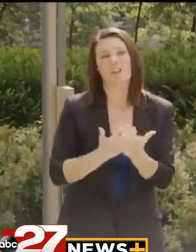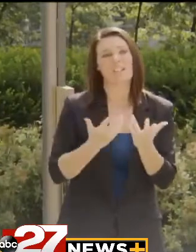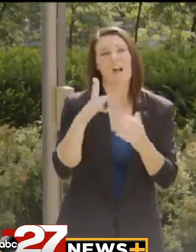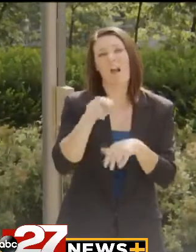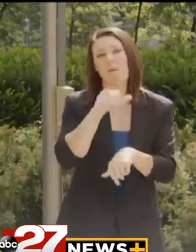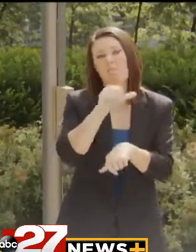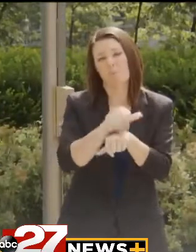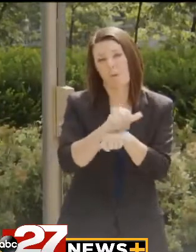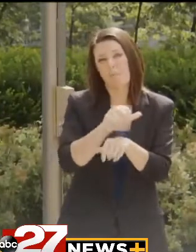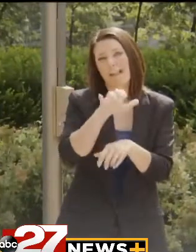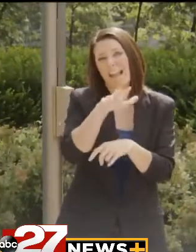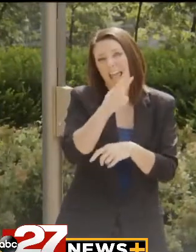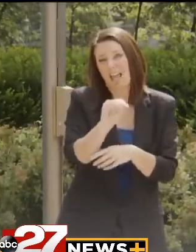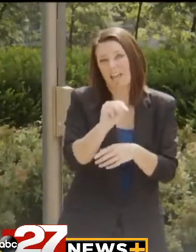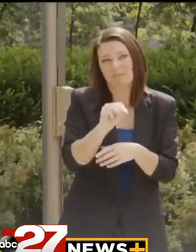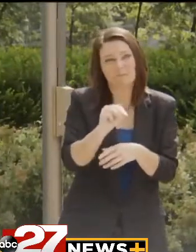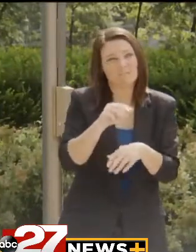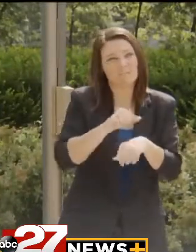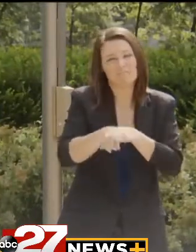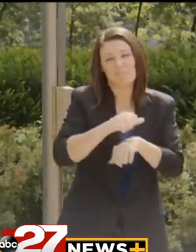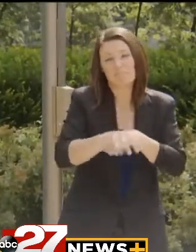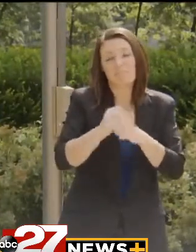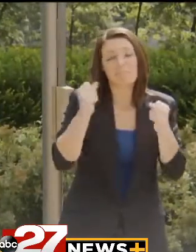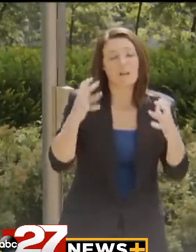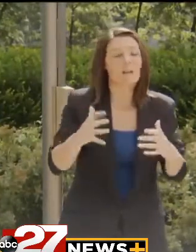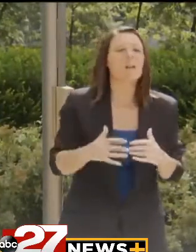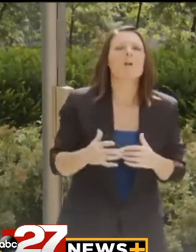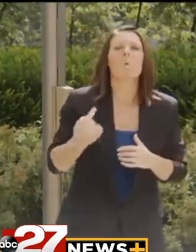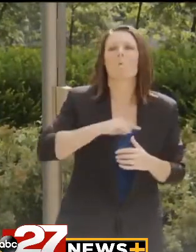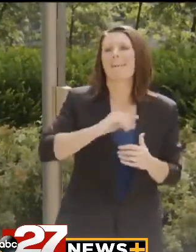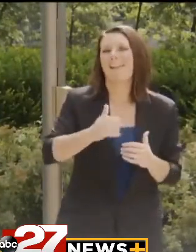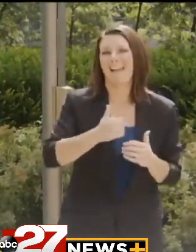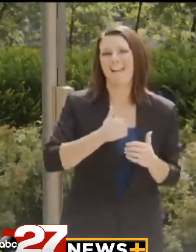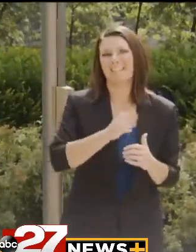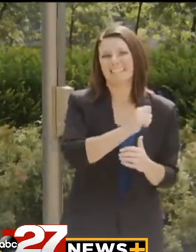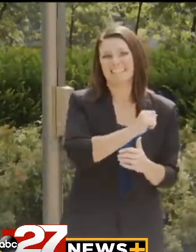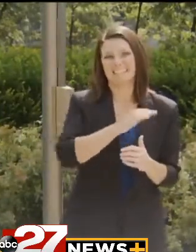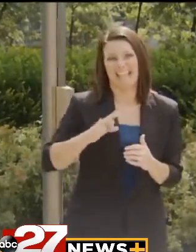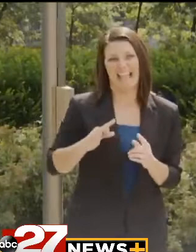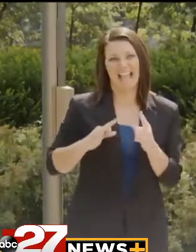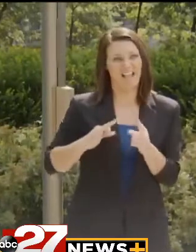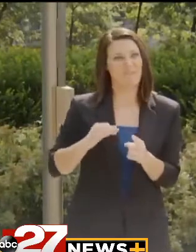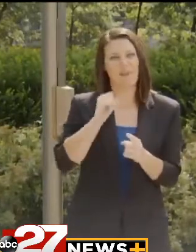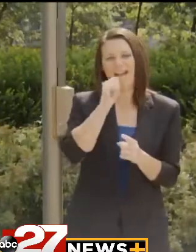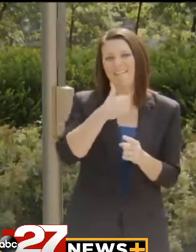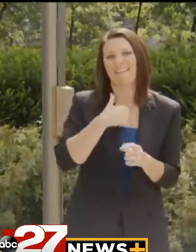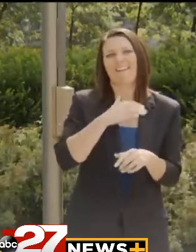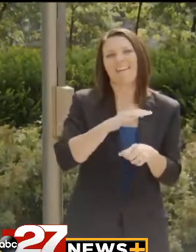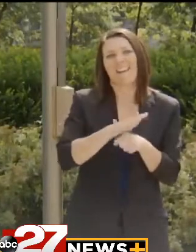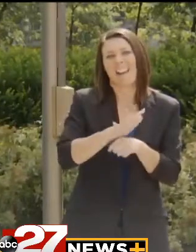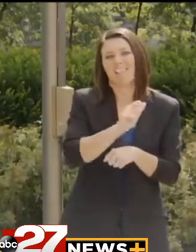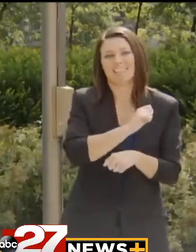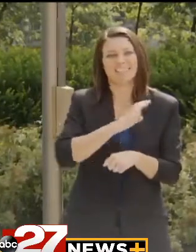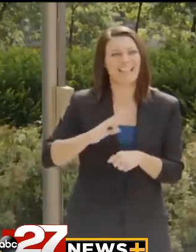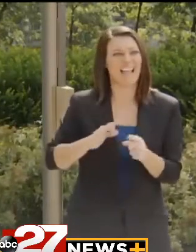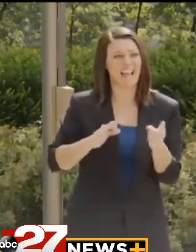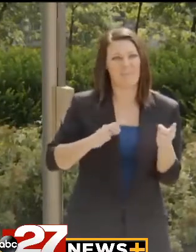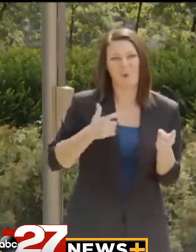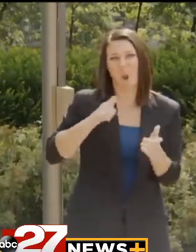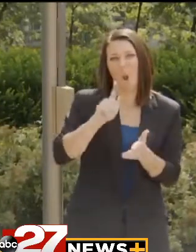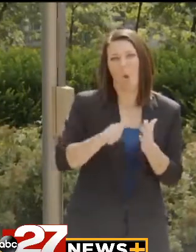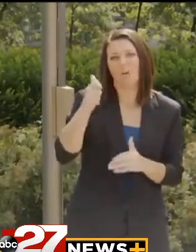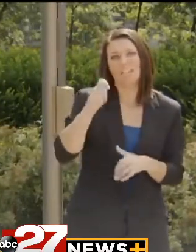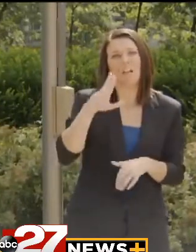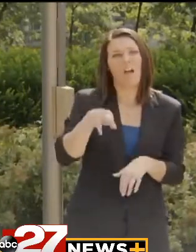unemployment compensation claims at a time where we were staffed for low unemployment. We were at our lowest unemployment in the